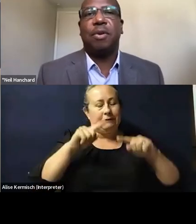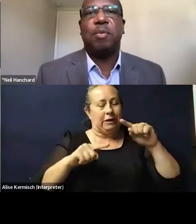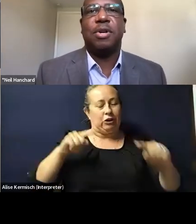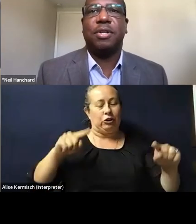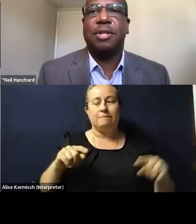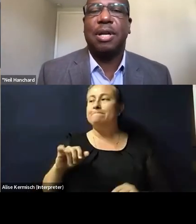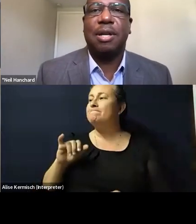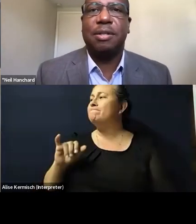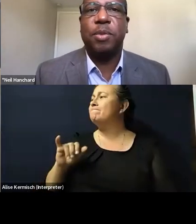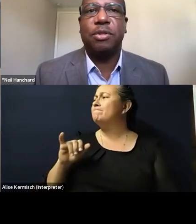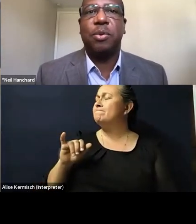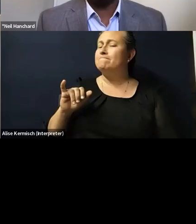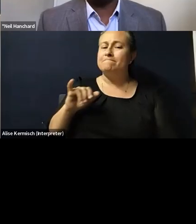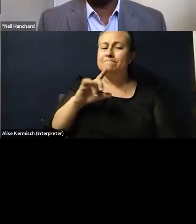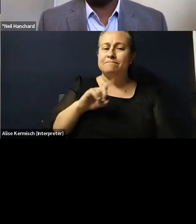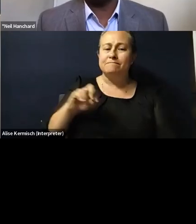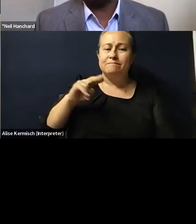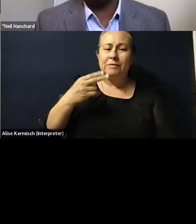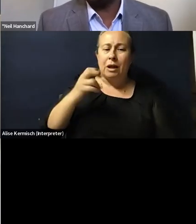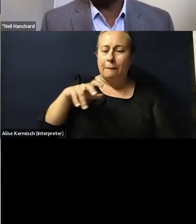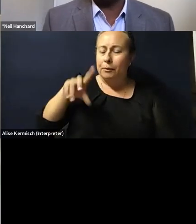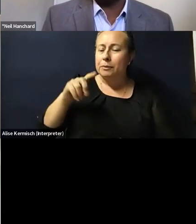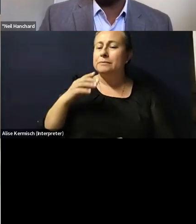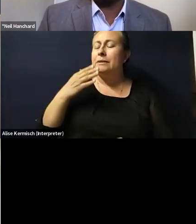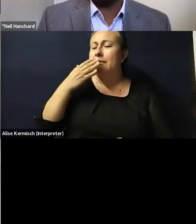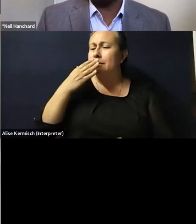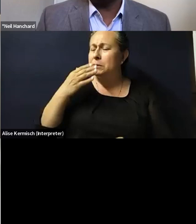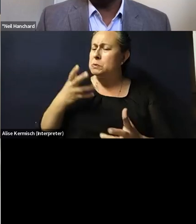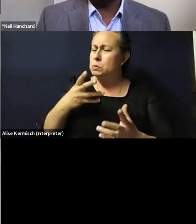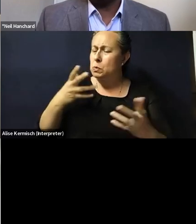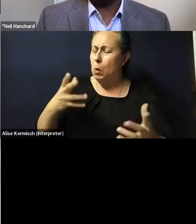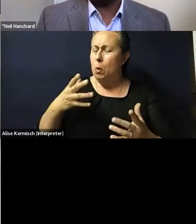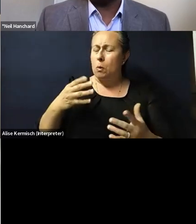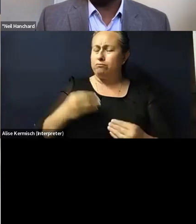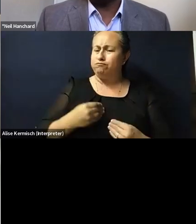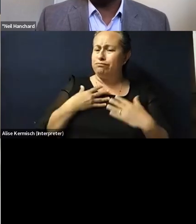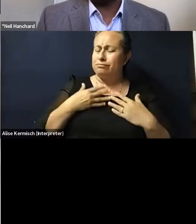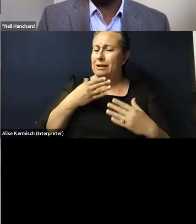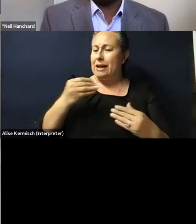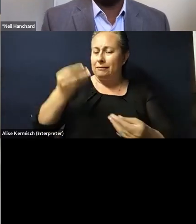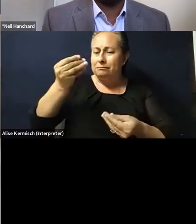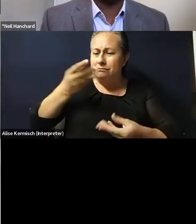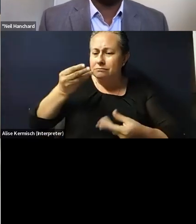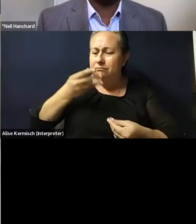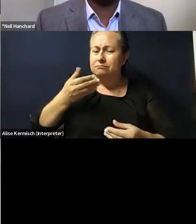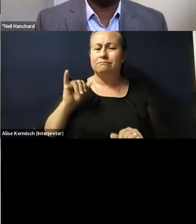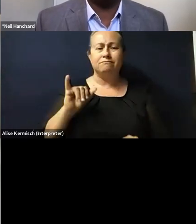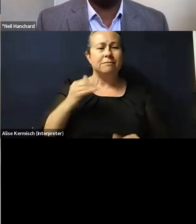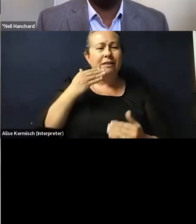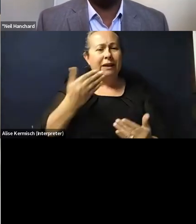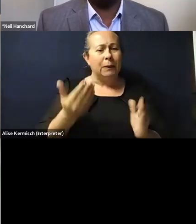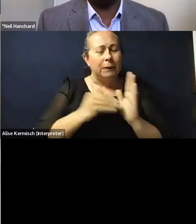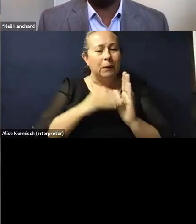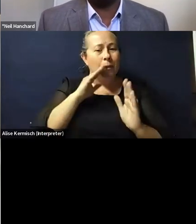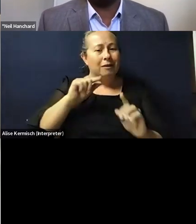Thank you very much. Uh, it's been so enlightening, um, and so informative. Um, so, so thank you again, and I'm going to